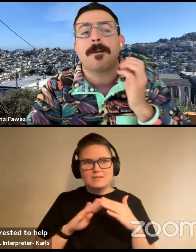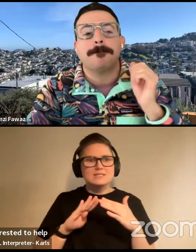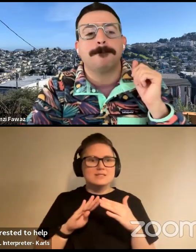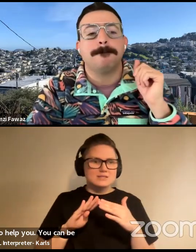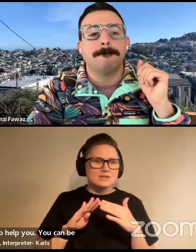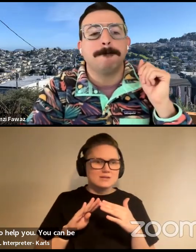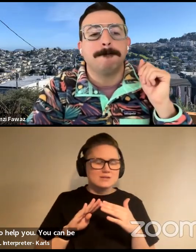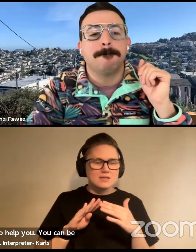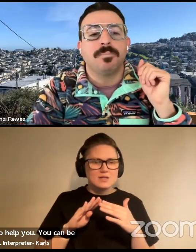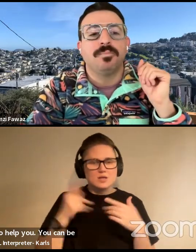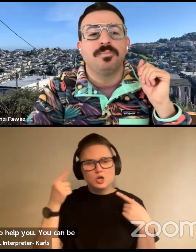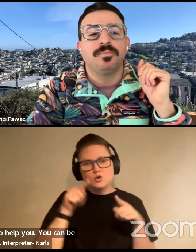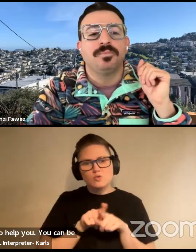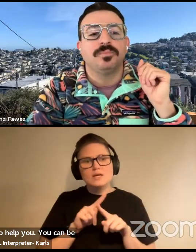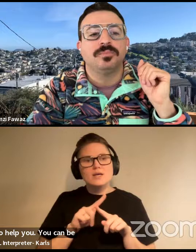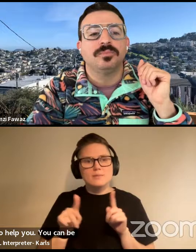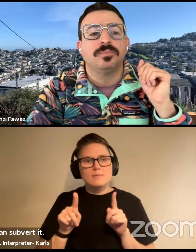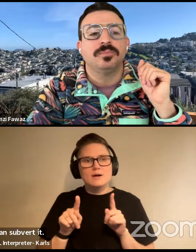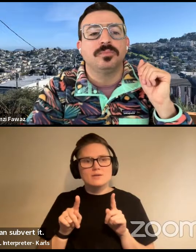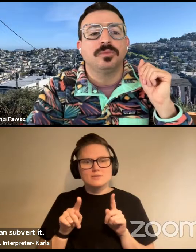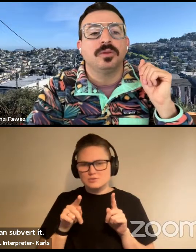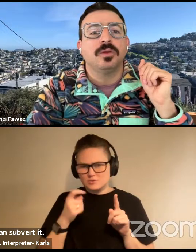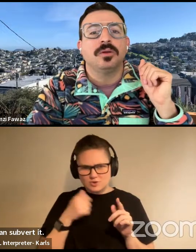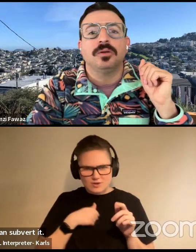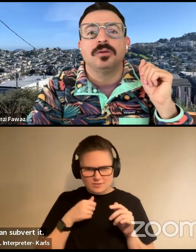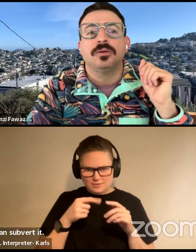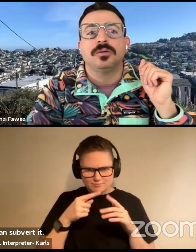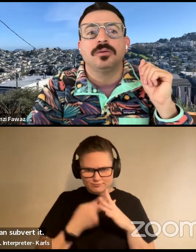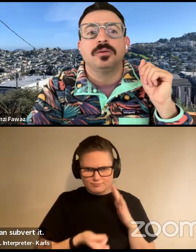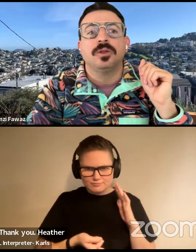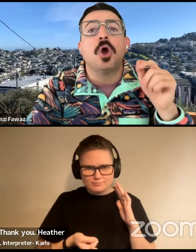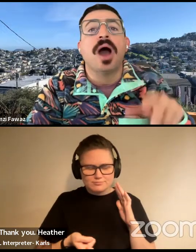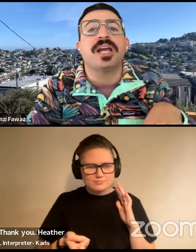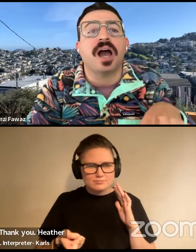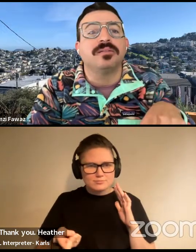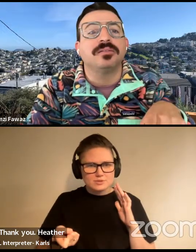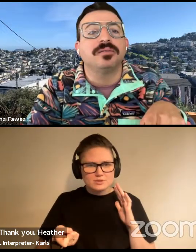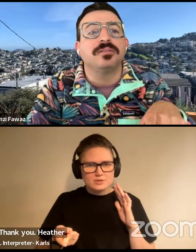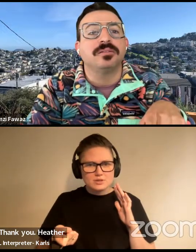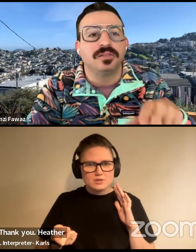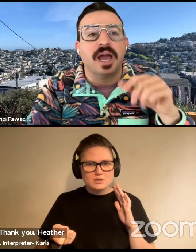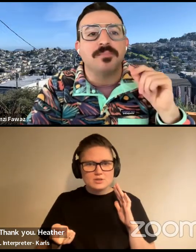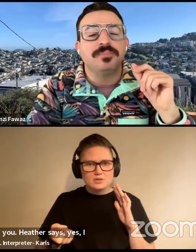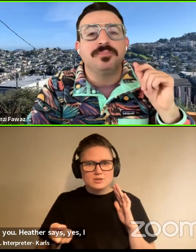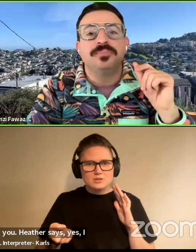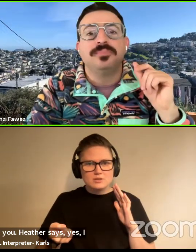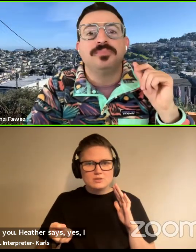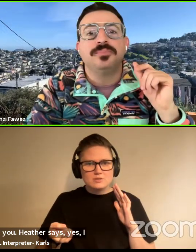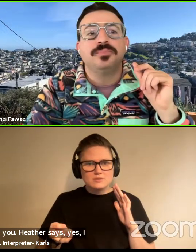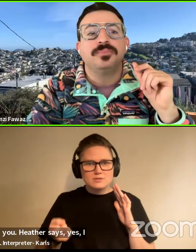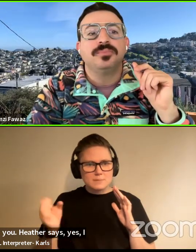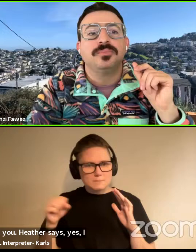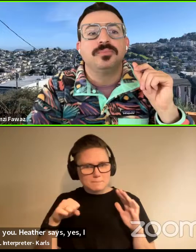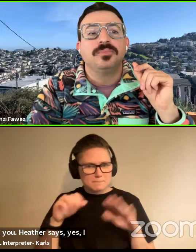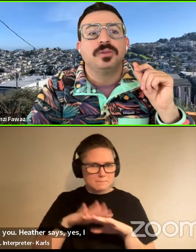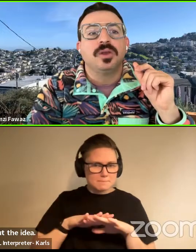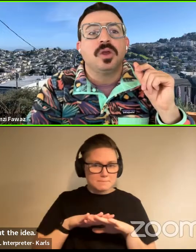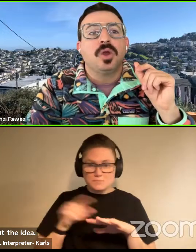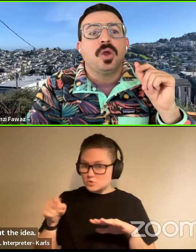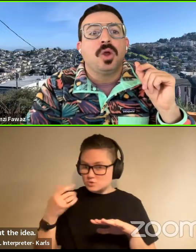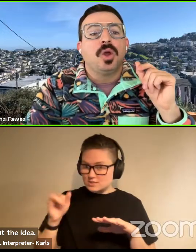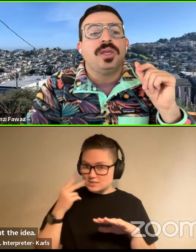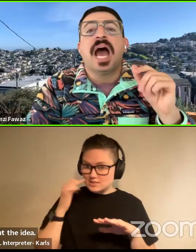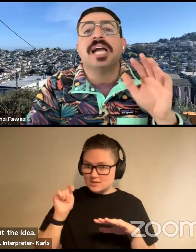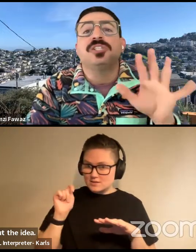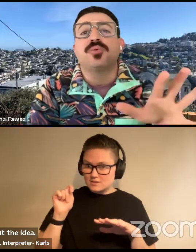the idea, uh, sorry, I just lost that. Um, let me take this opportunity. Yeah. Do you, do you still see